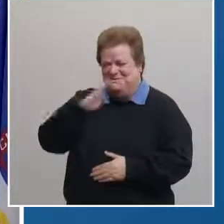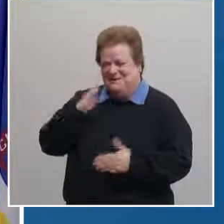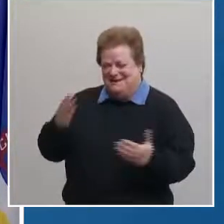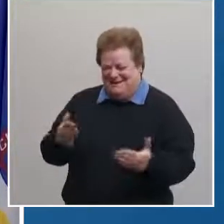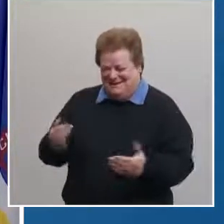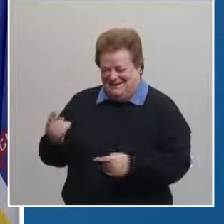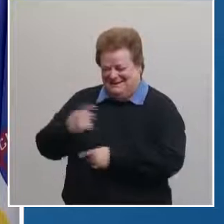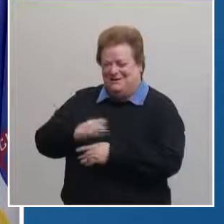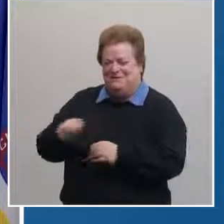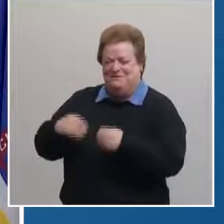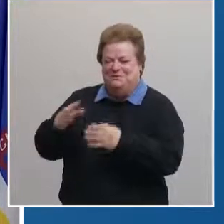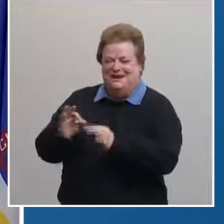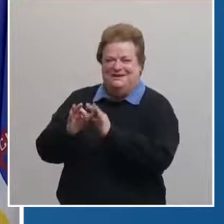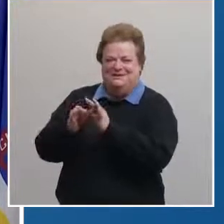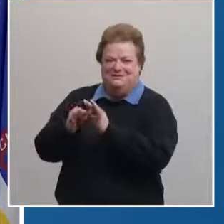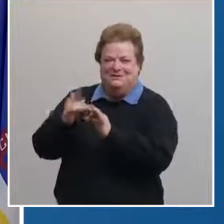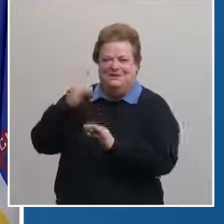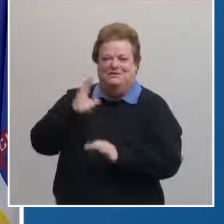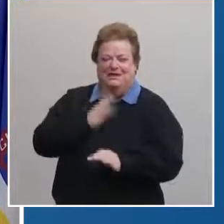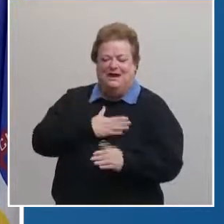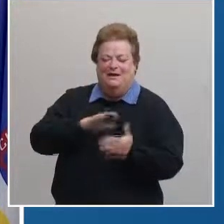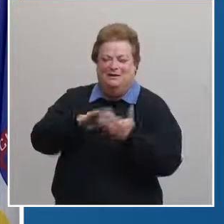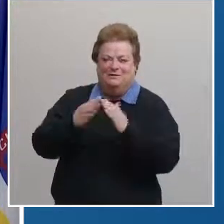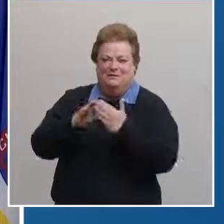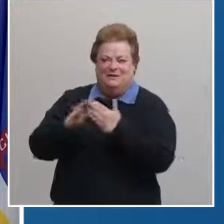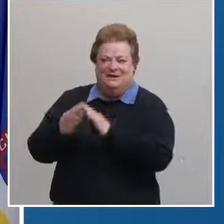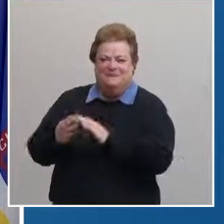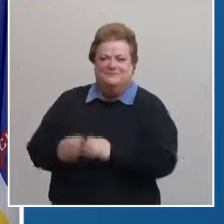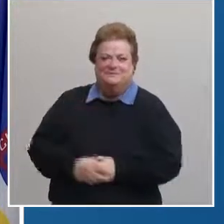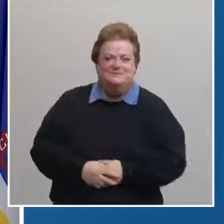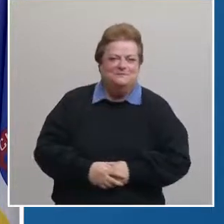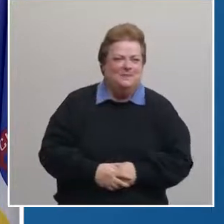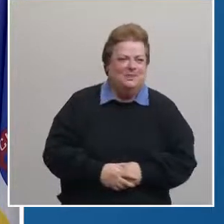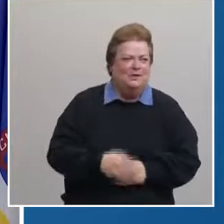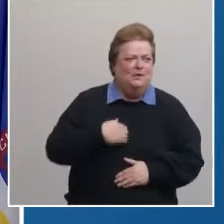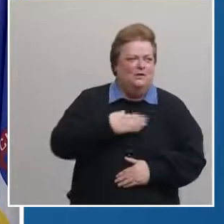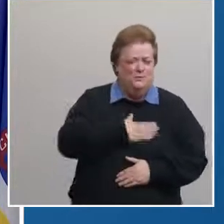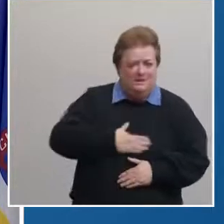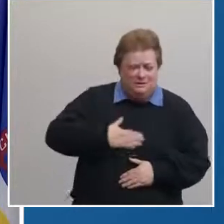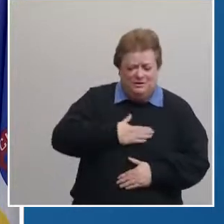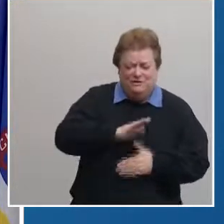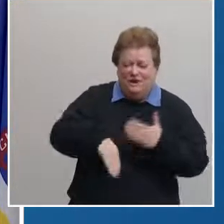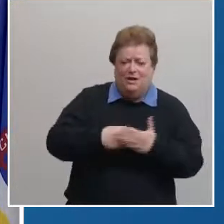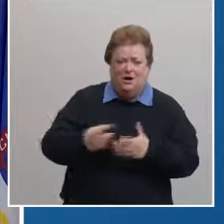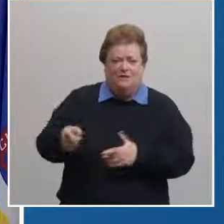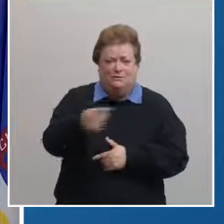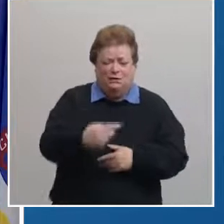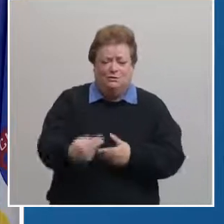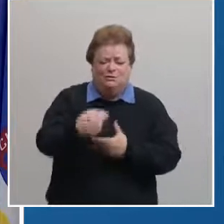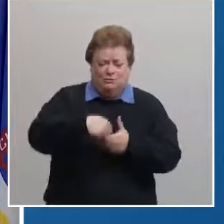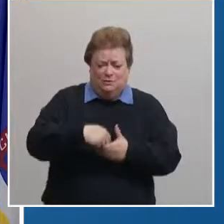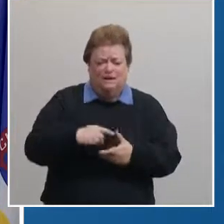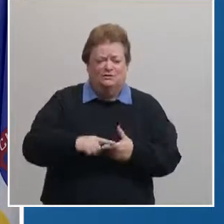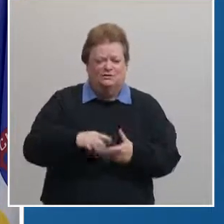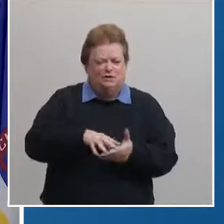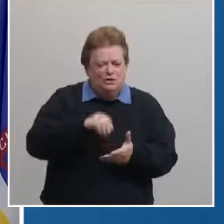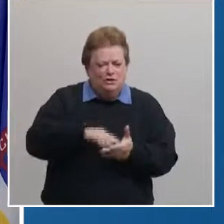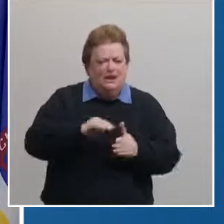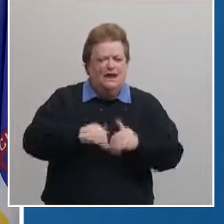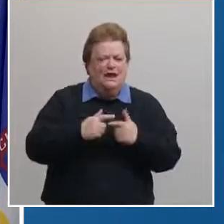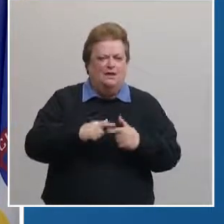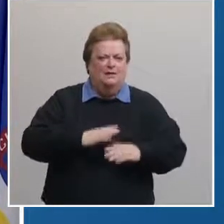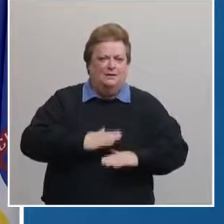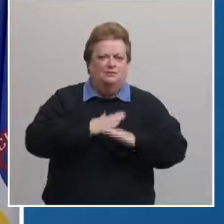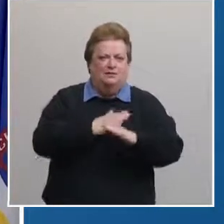to provide interpretation for our community and we of course appreciate all of you tuning in to learn more about how you can protect